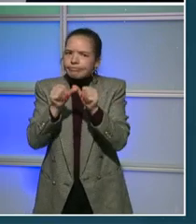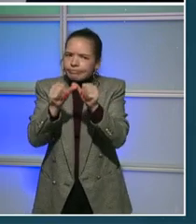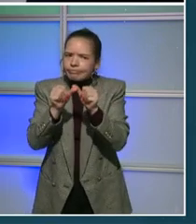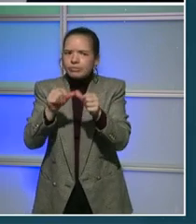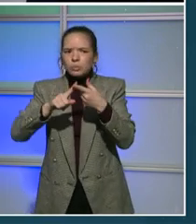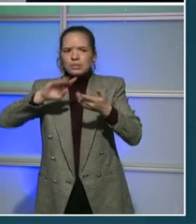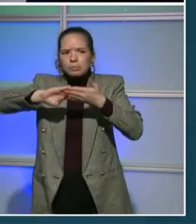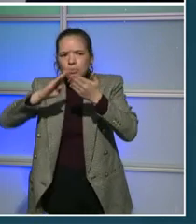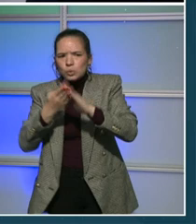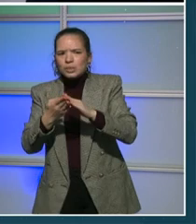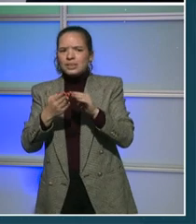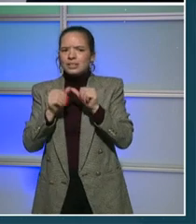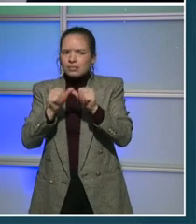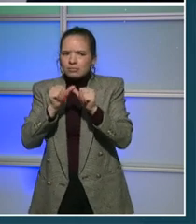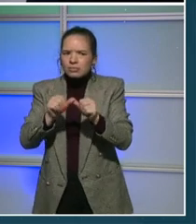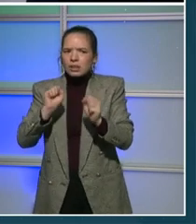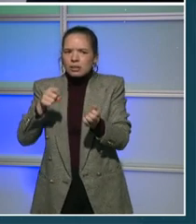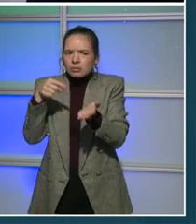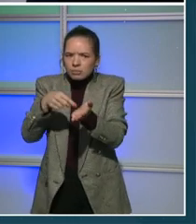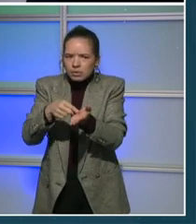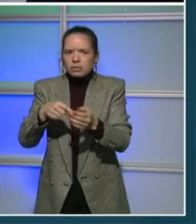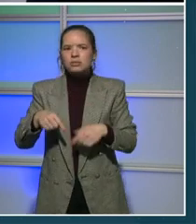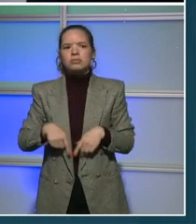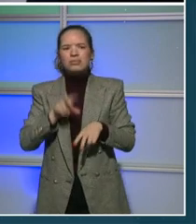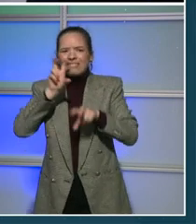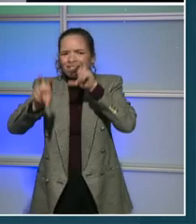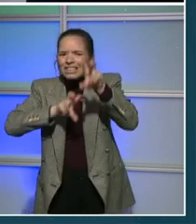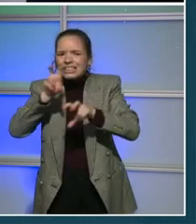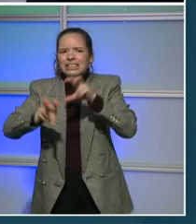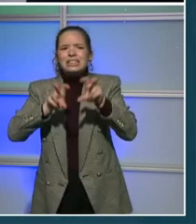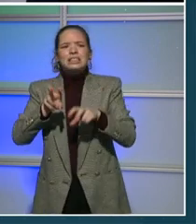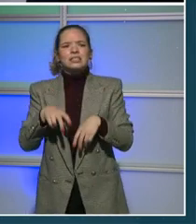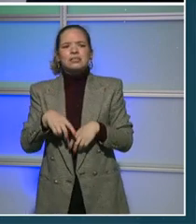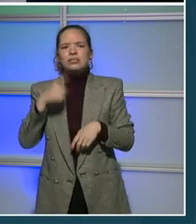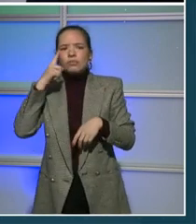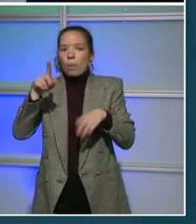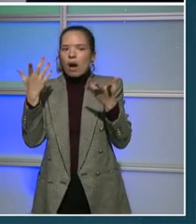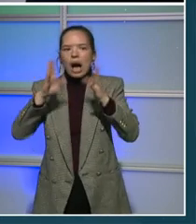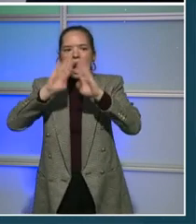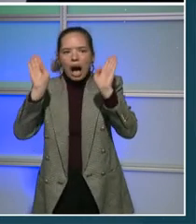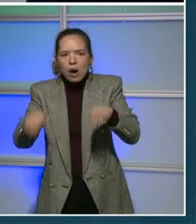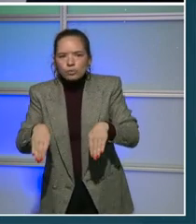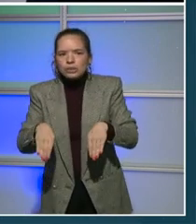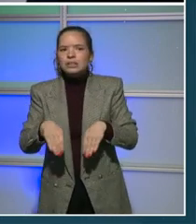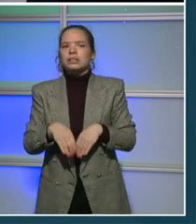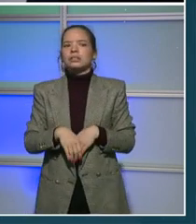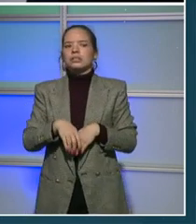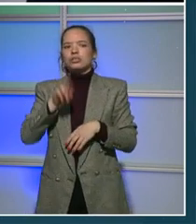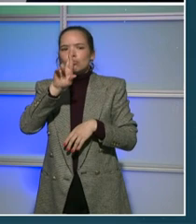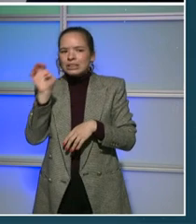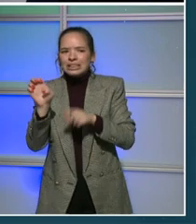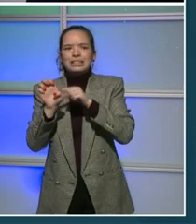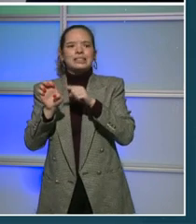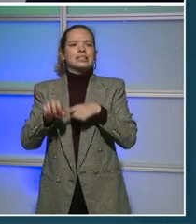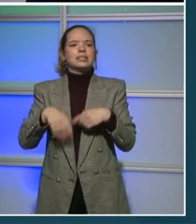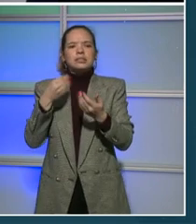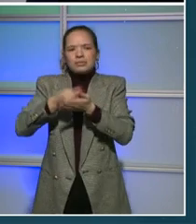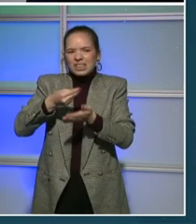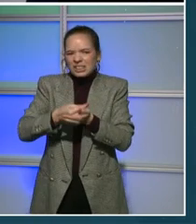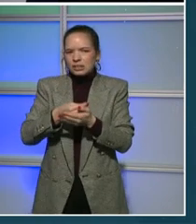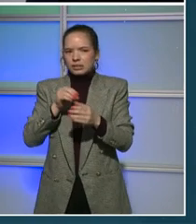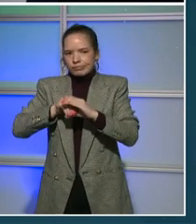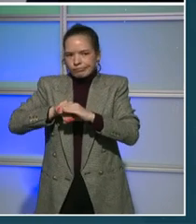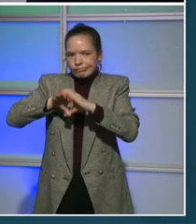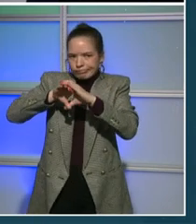million dollars in the Housing Production Trust Fund and provided 40 million dollars in housing vouchers for our low-income residents. We